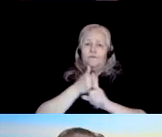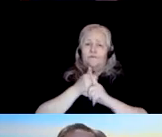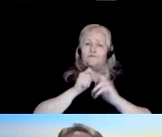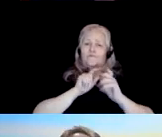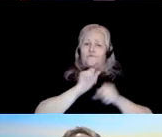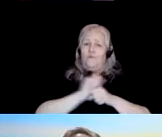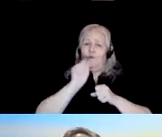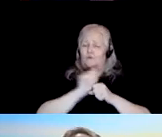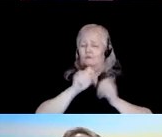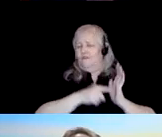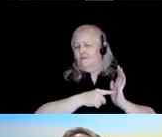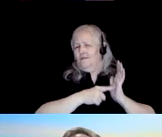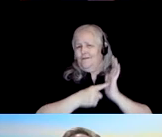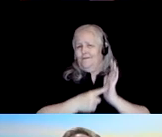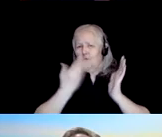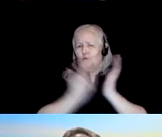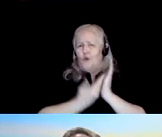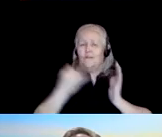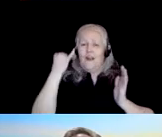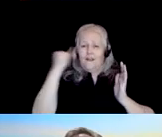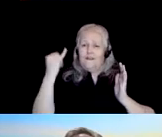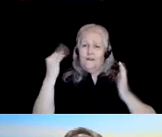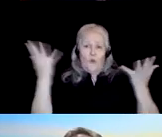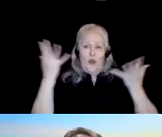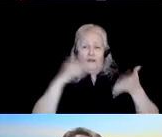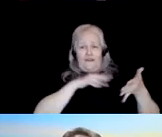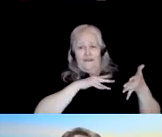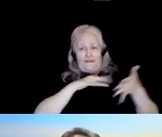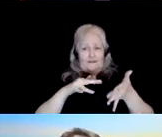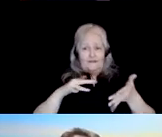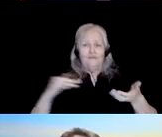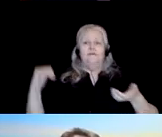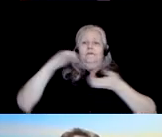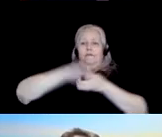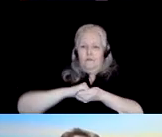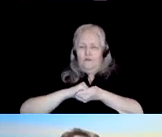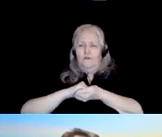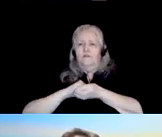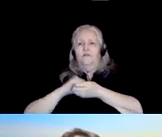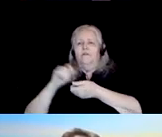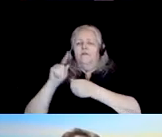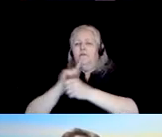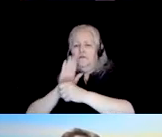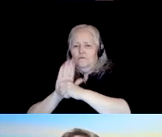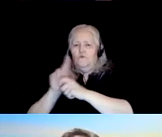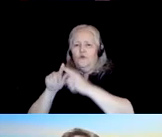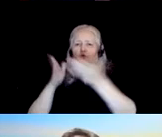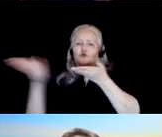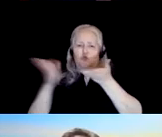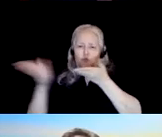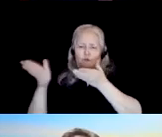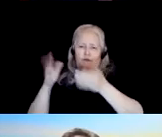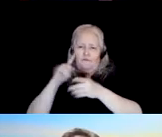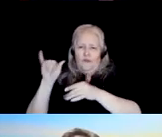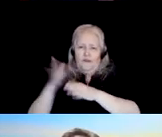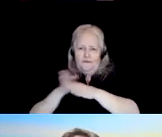a testament to the idea that scholarly accomplishment goes hand in hand with devotion to service to the field. On